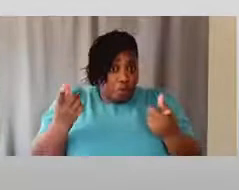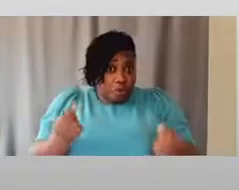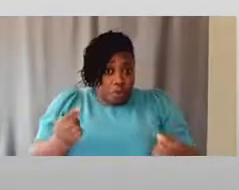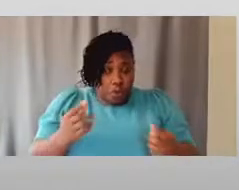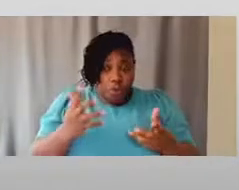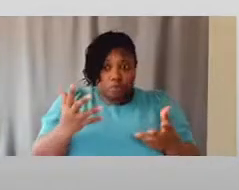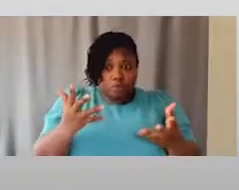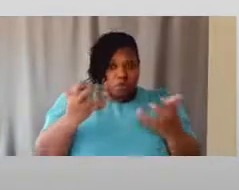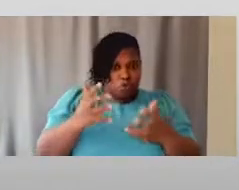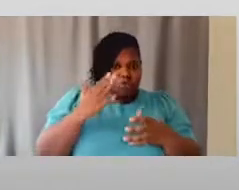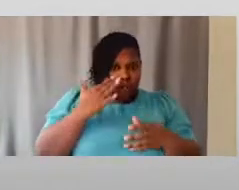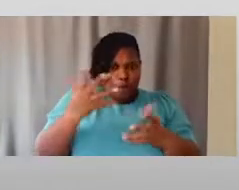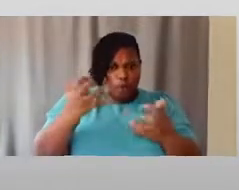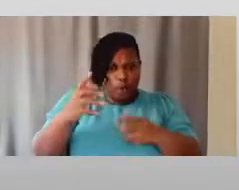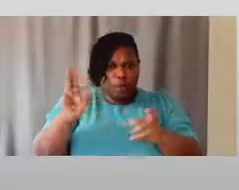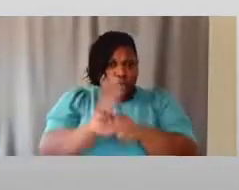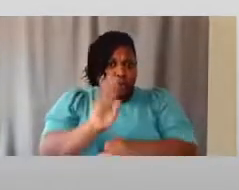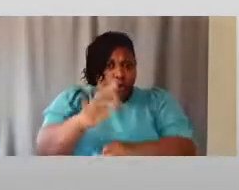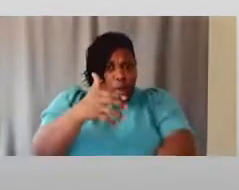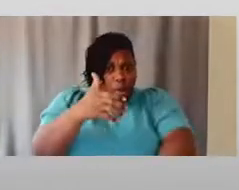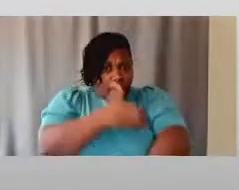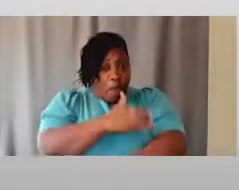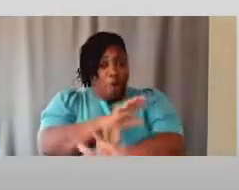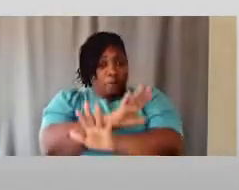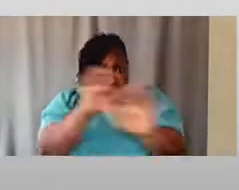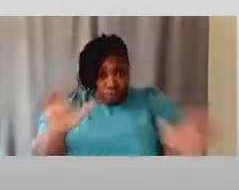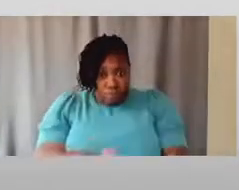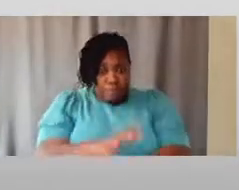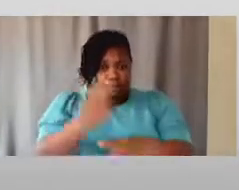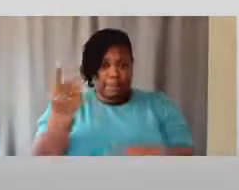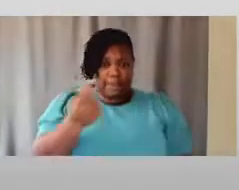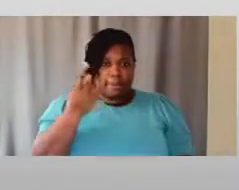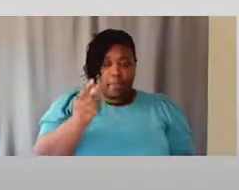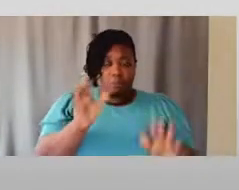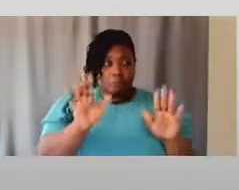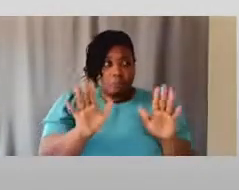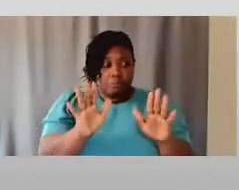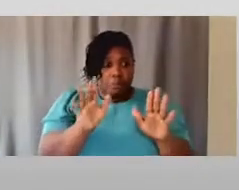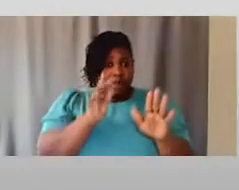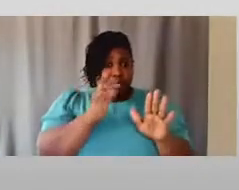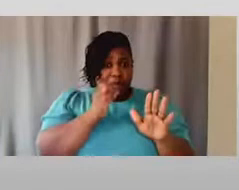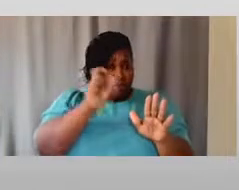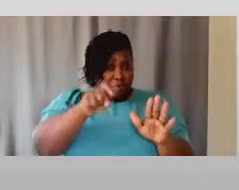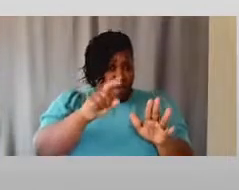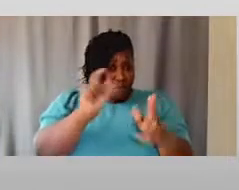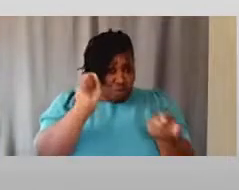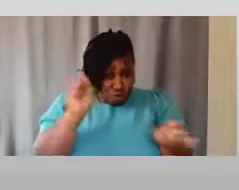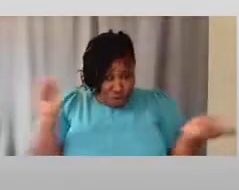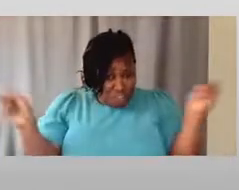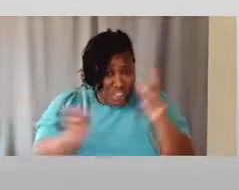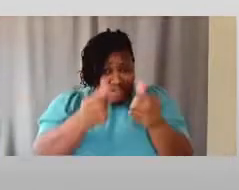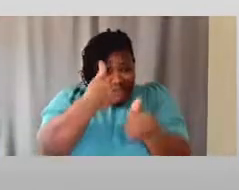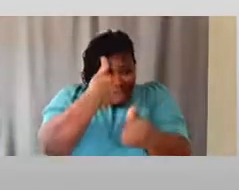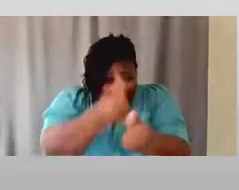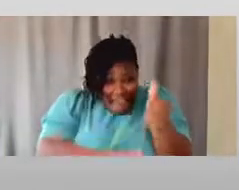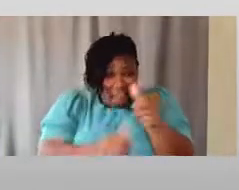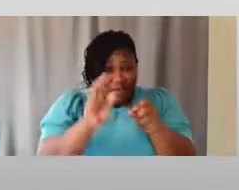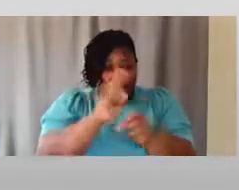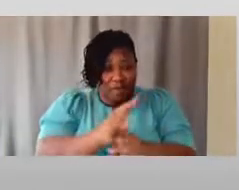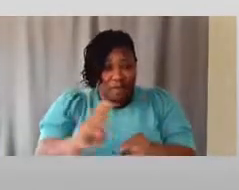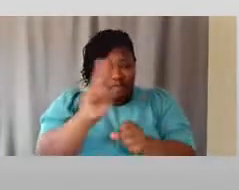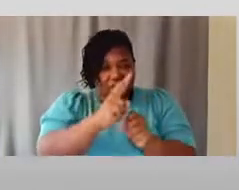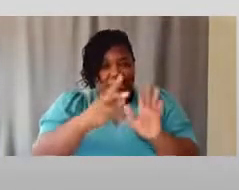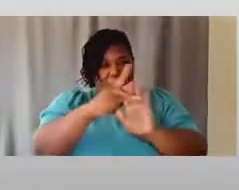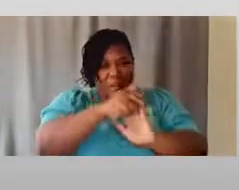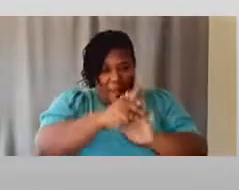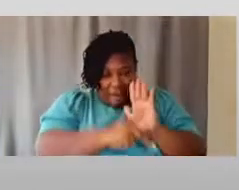something. So, you don't have to change every university policy, you know, that